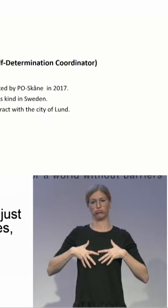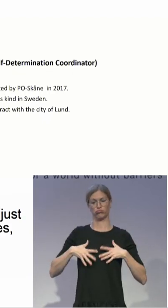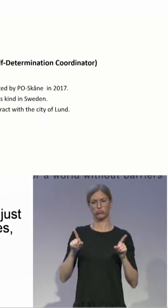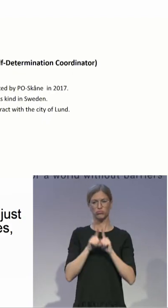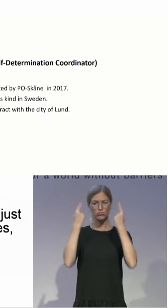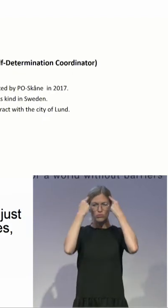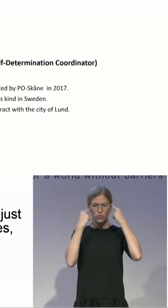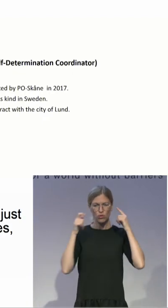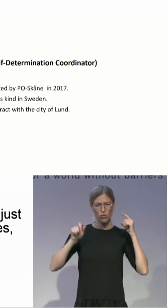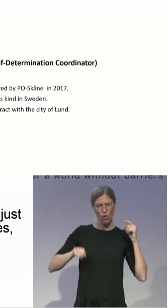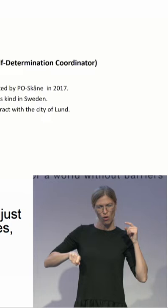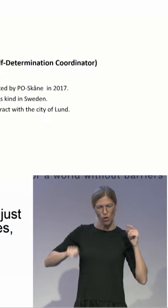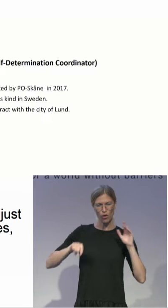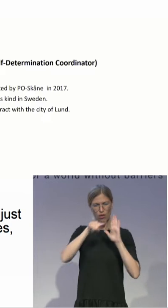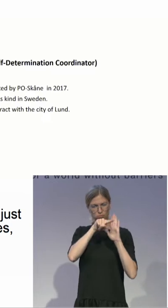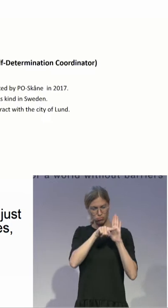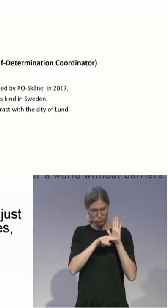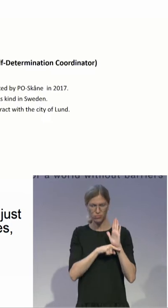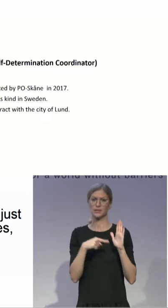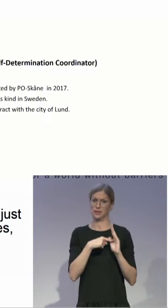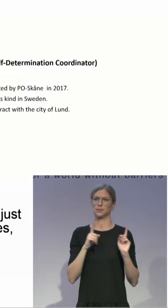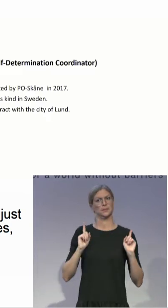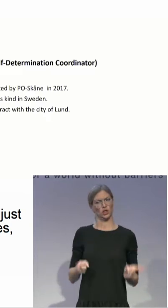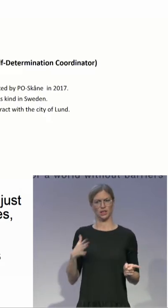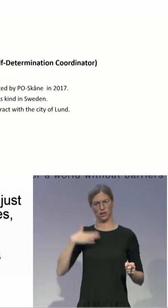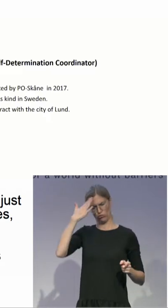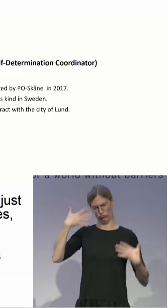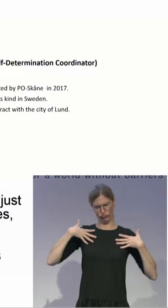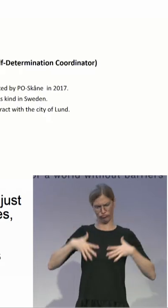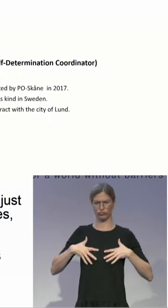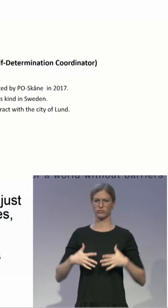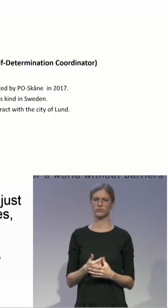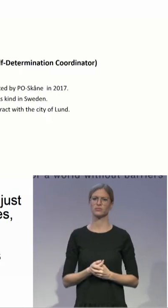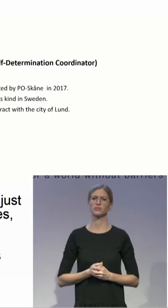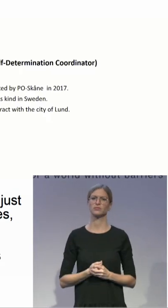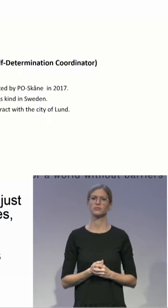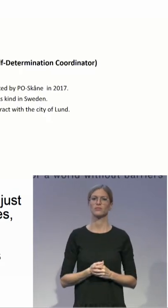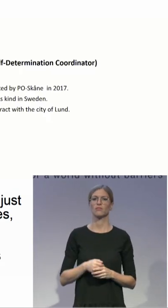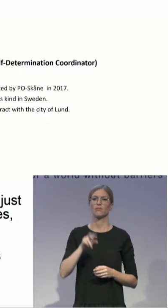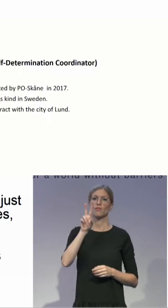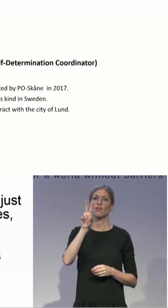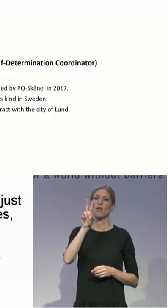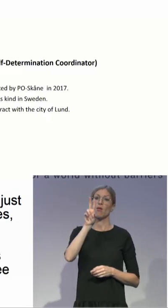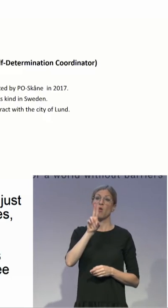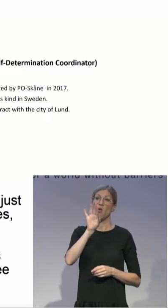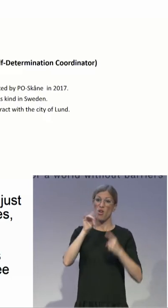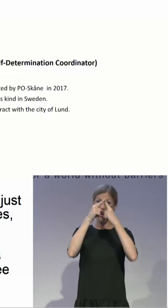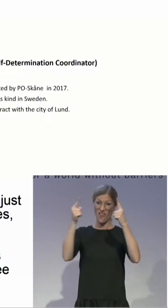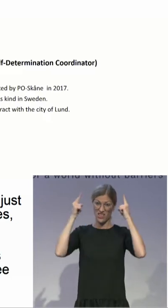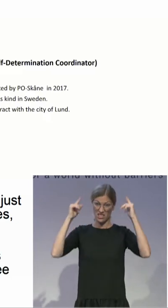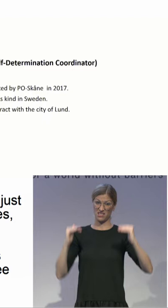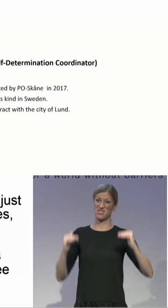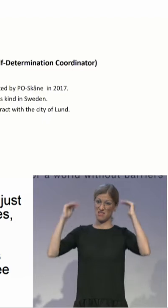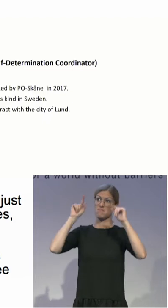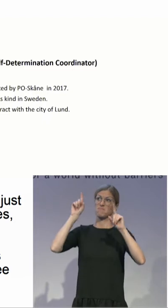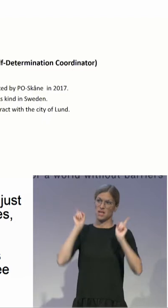All personal ombudsman of PO Sköne have some kind of academic degree from the university or some similar education. Most